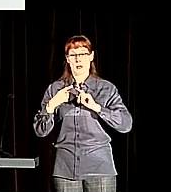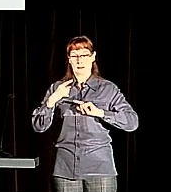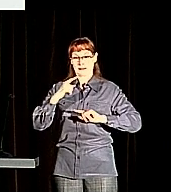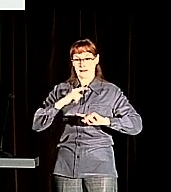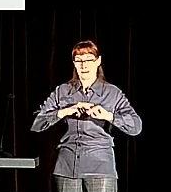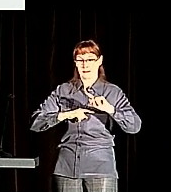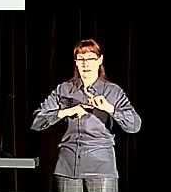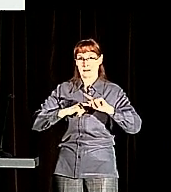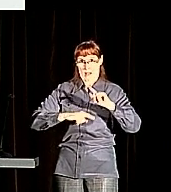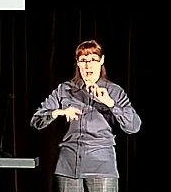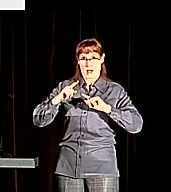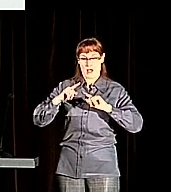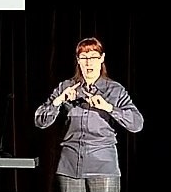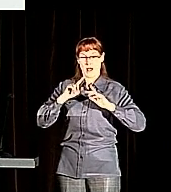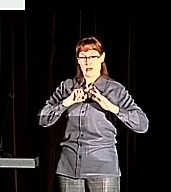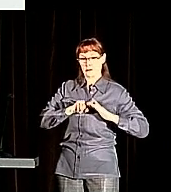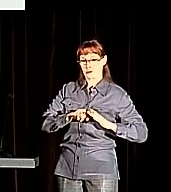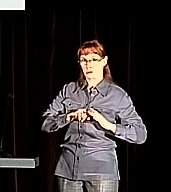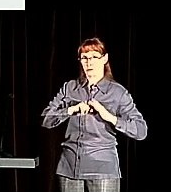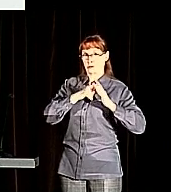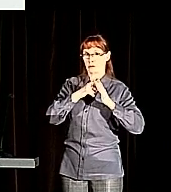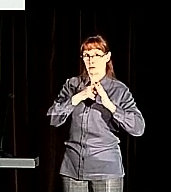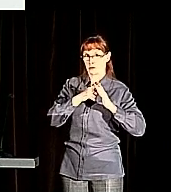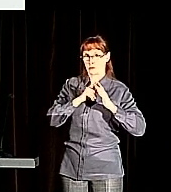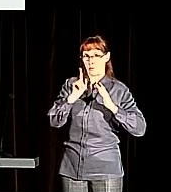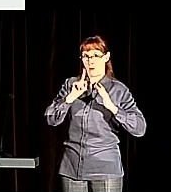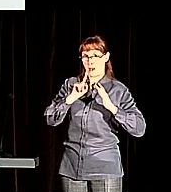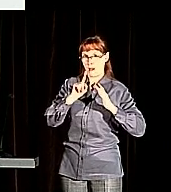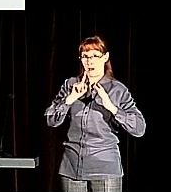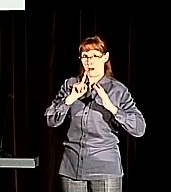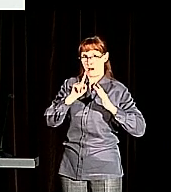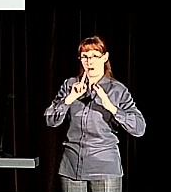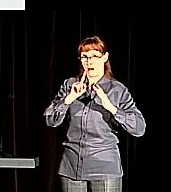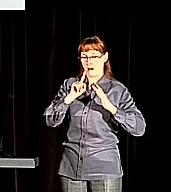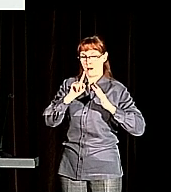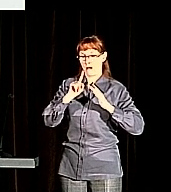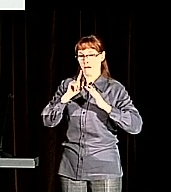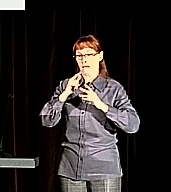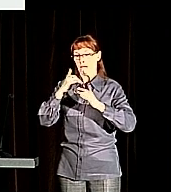handshapes, movements, and locations between the beginning and the end.